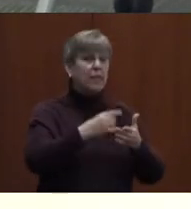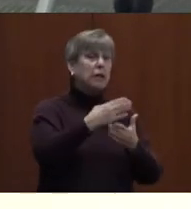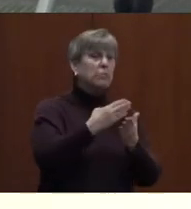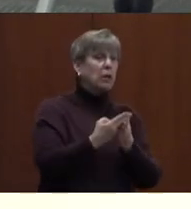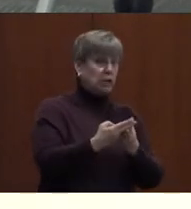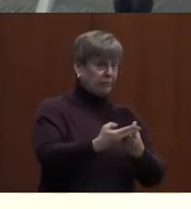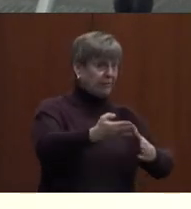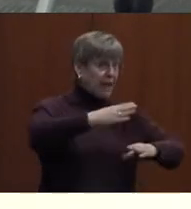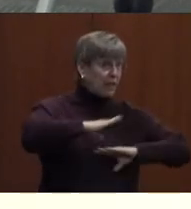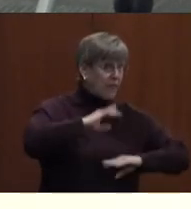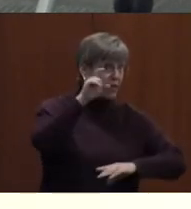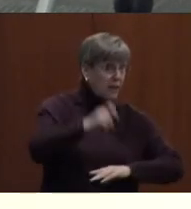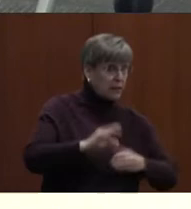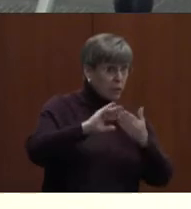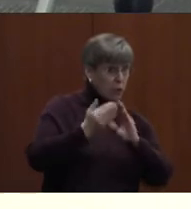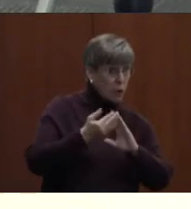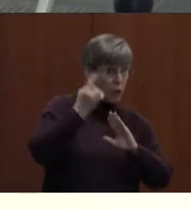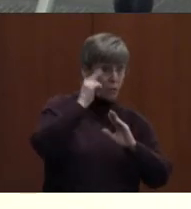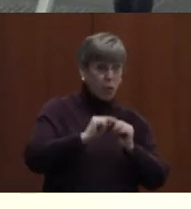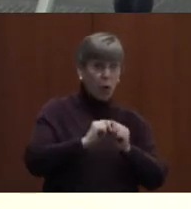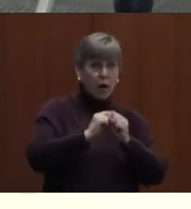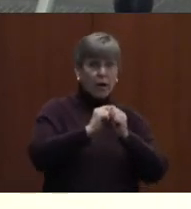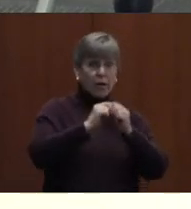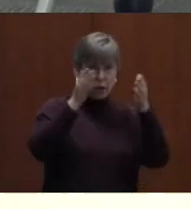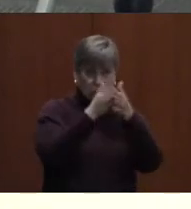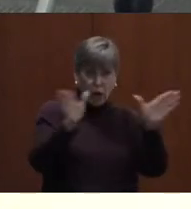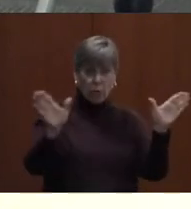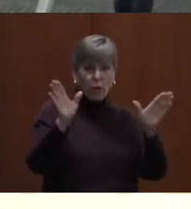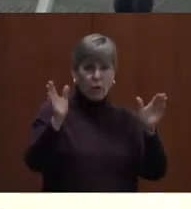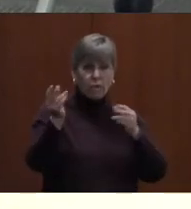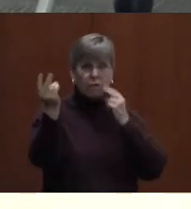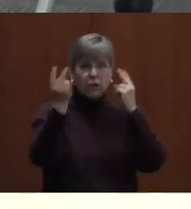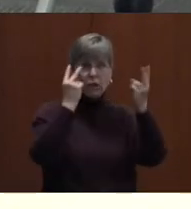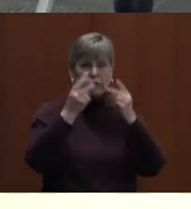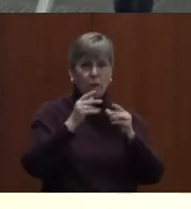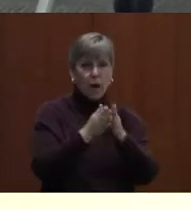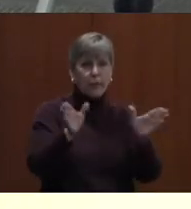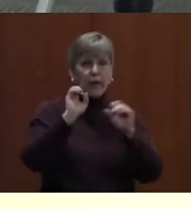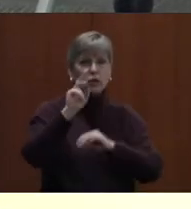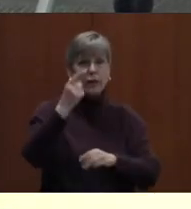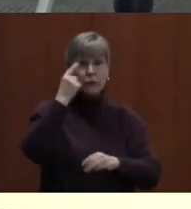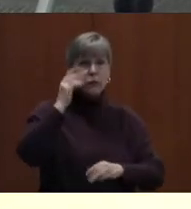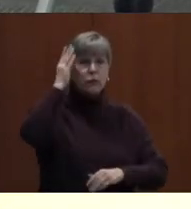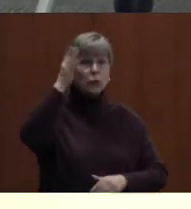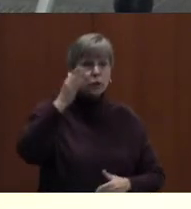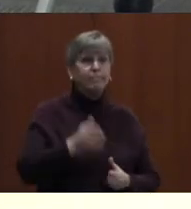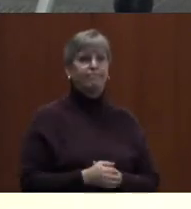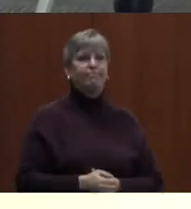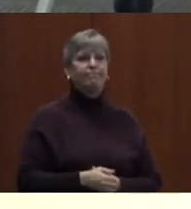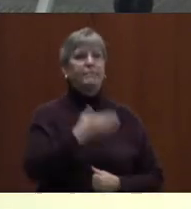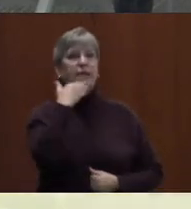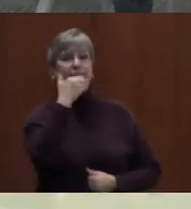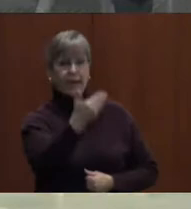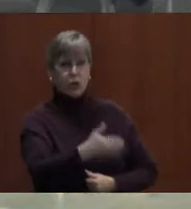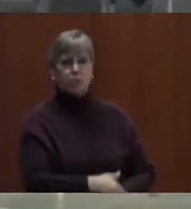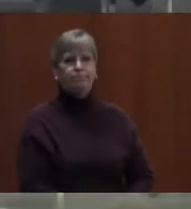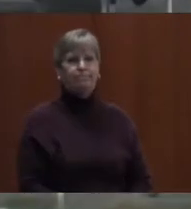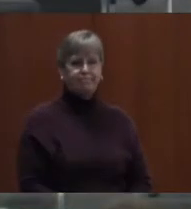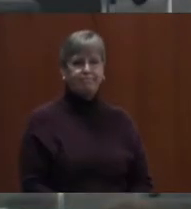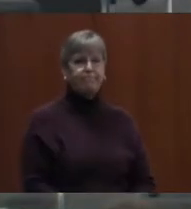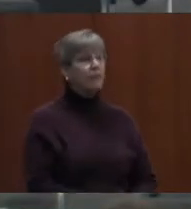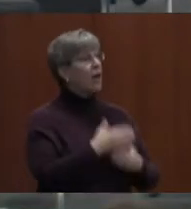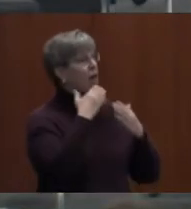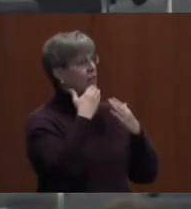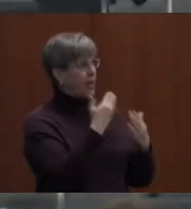the needs of the community or their collective vision for the public education for the future. Thank you. Thank you,